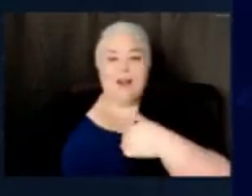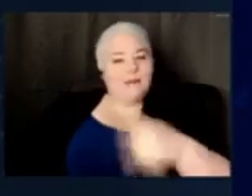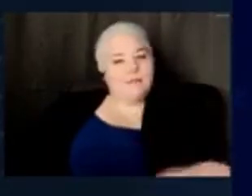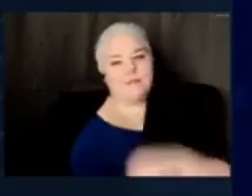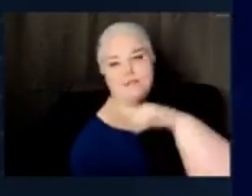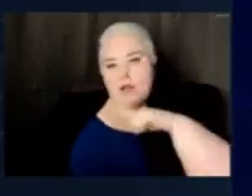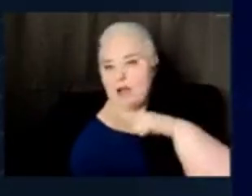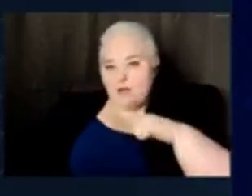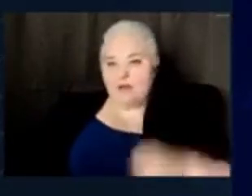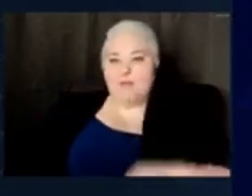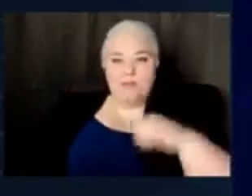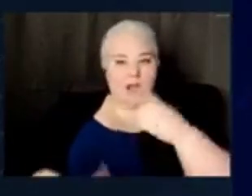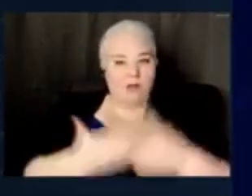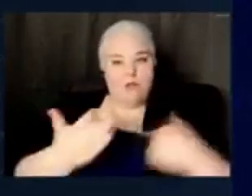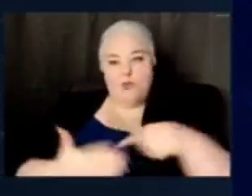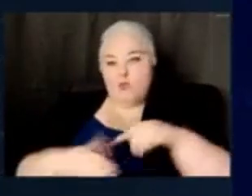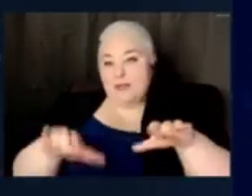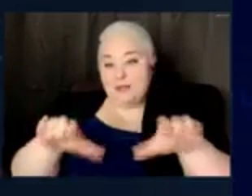proud of what we did.